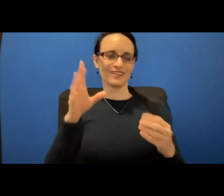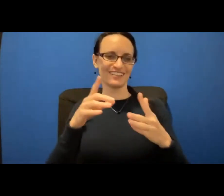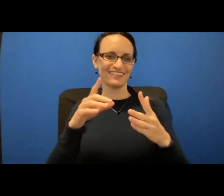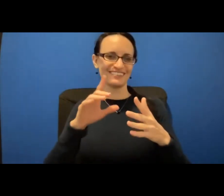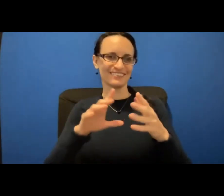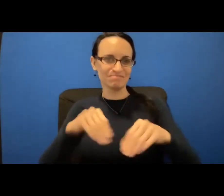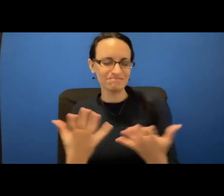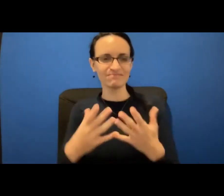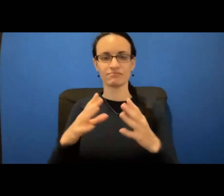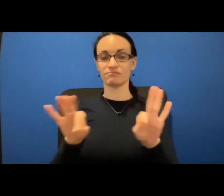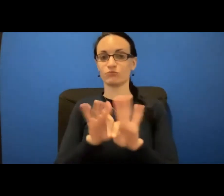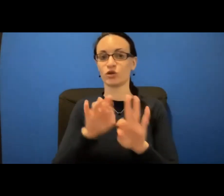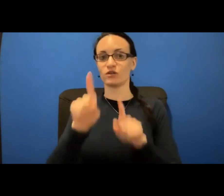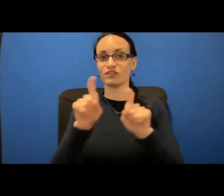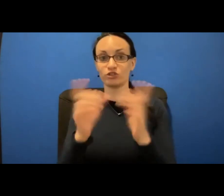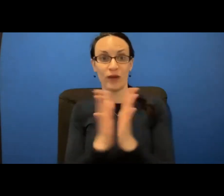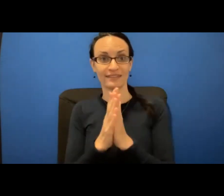your breast health. Take a look.